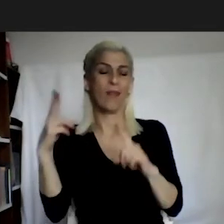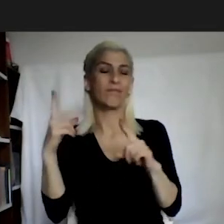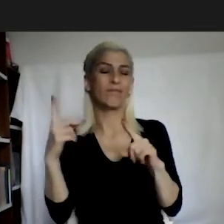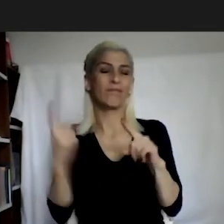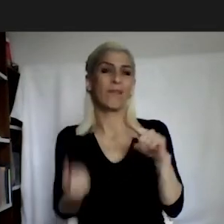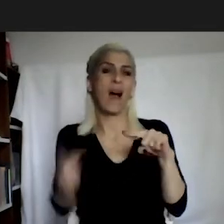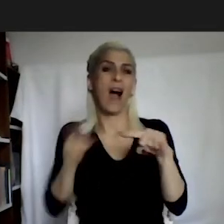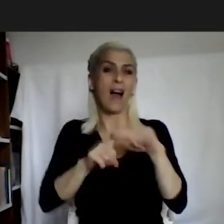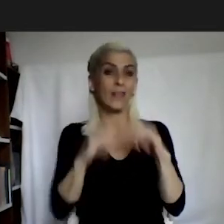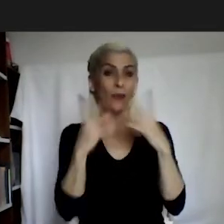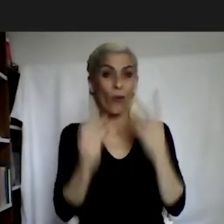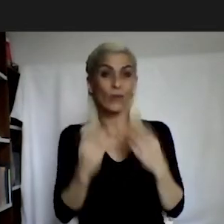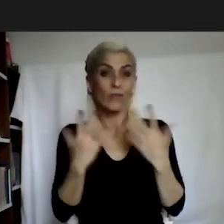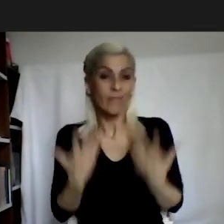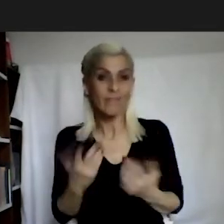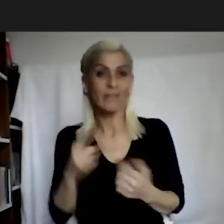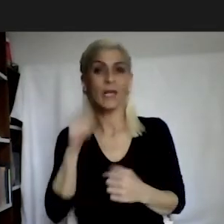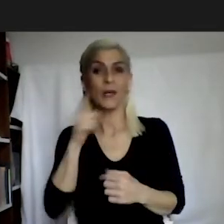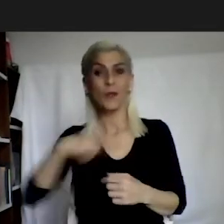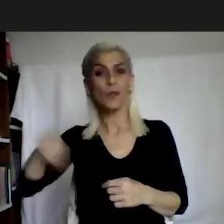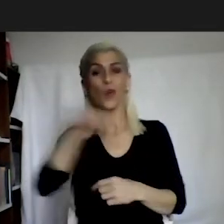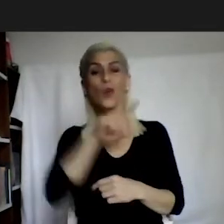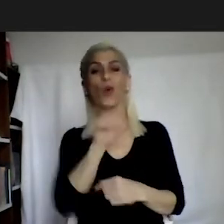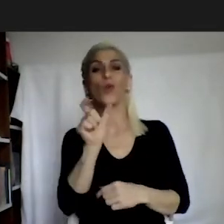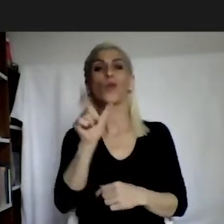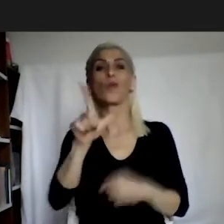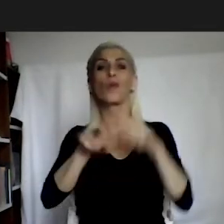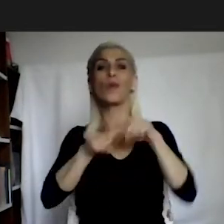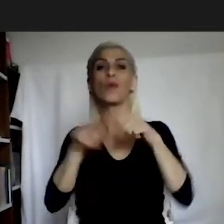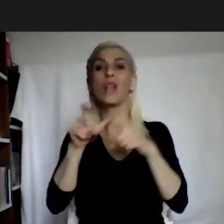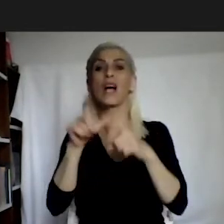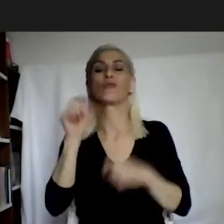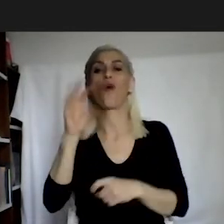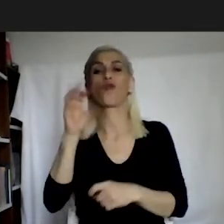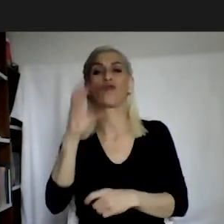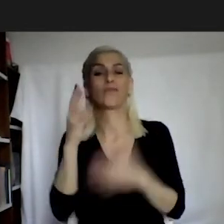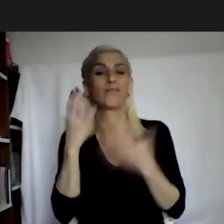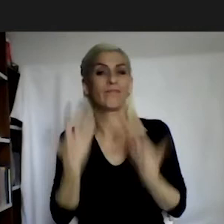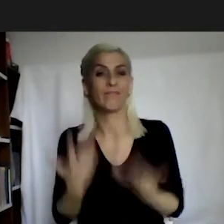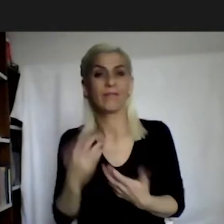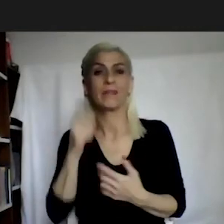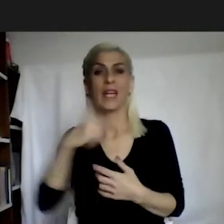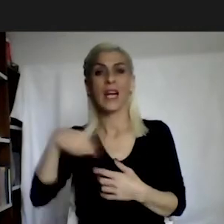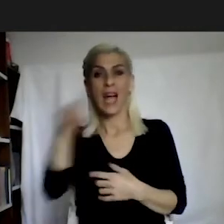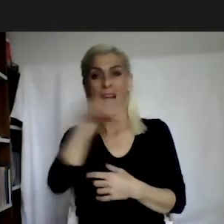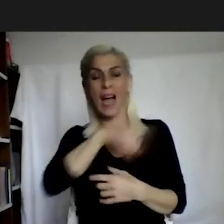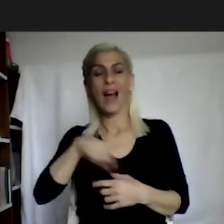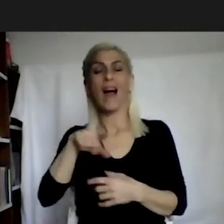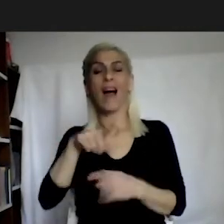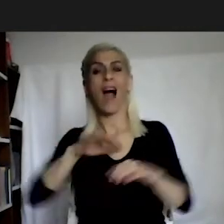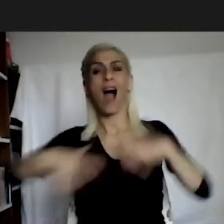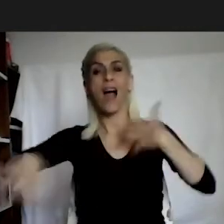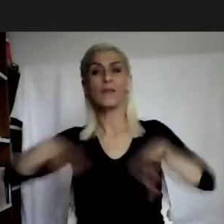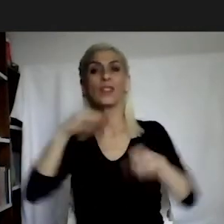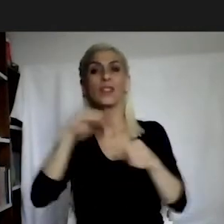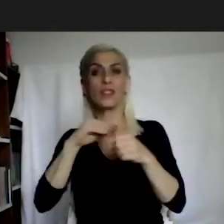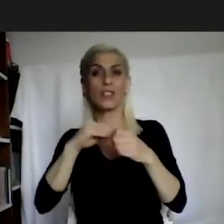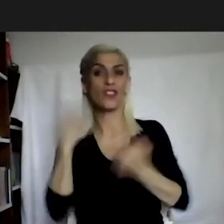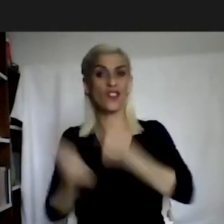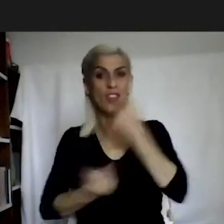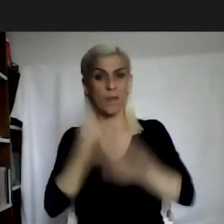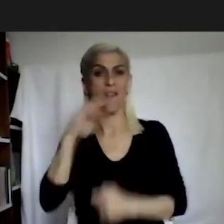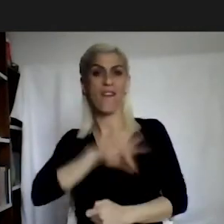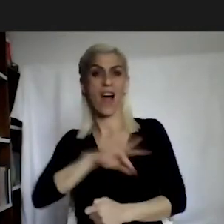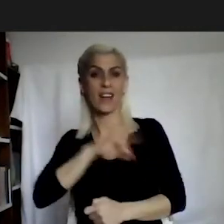previous speaker. We know in the field of discrimination, I also learned a lot from